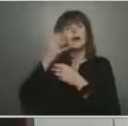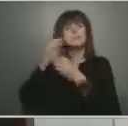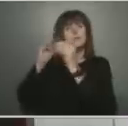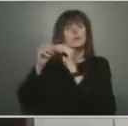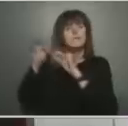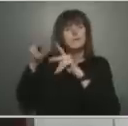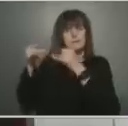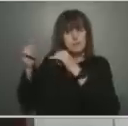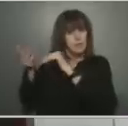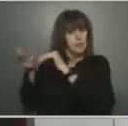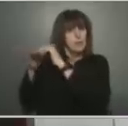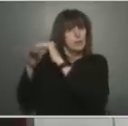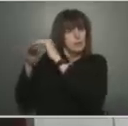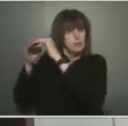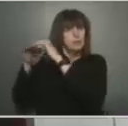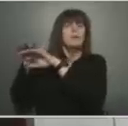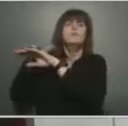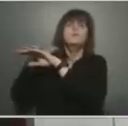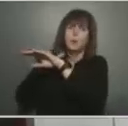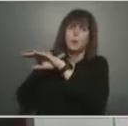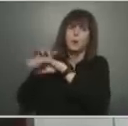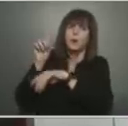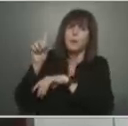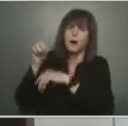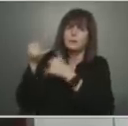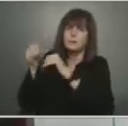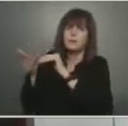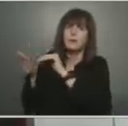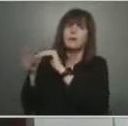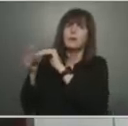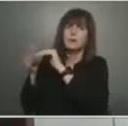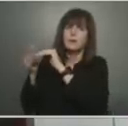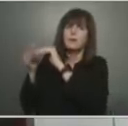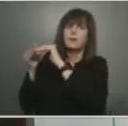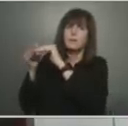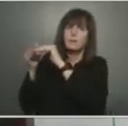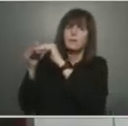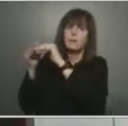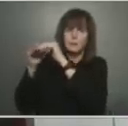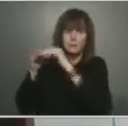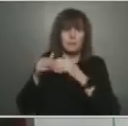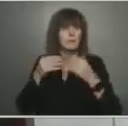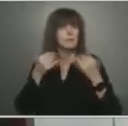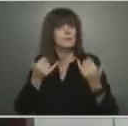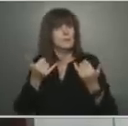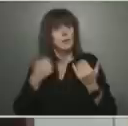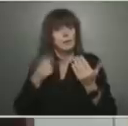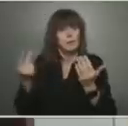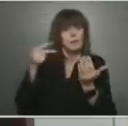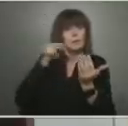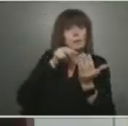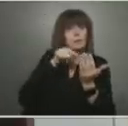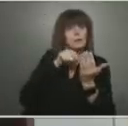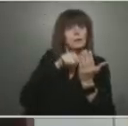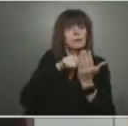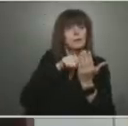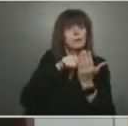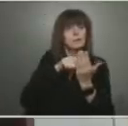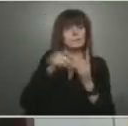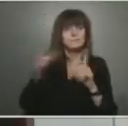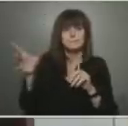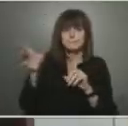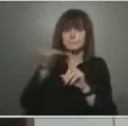But in the directives today, we're seeing that contact tracing will no longer be required for businesses